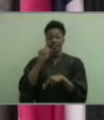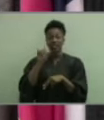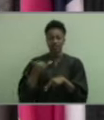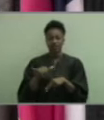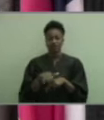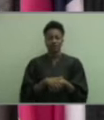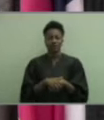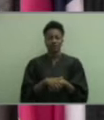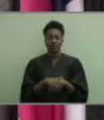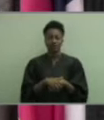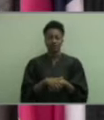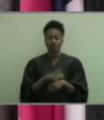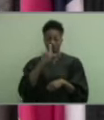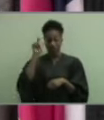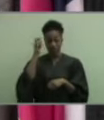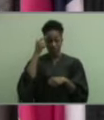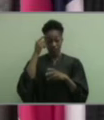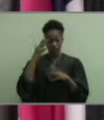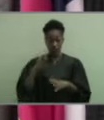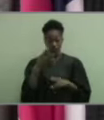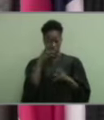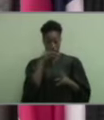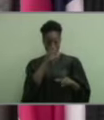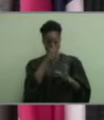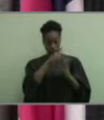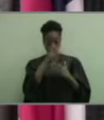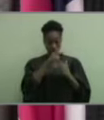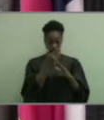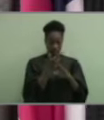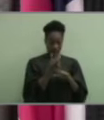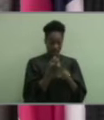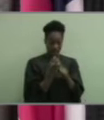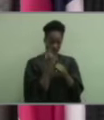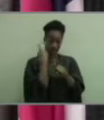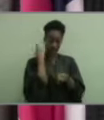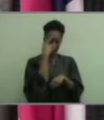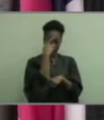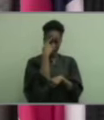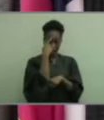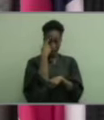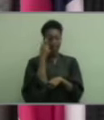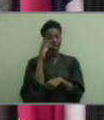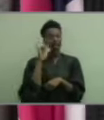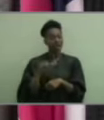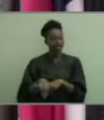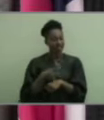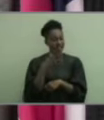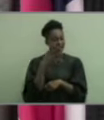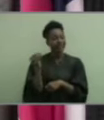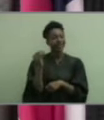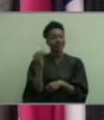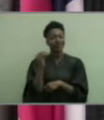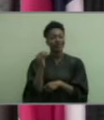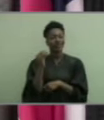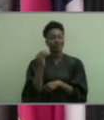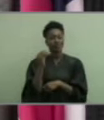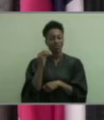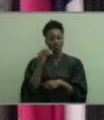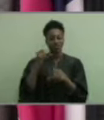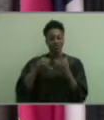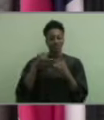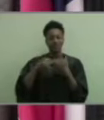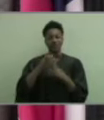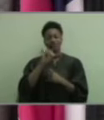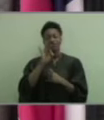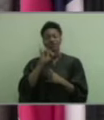participated in the Governor's Honors Program last summer and is a National Merit Semi-Finalist. Uday has a passion and